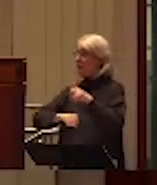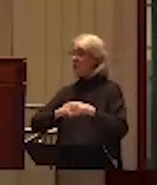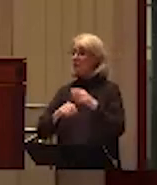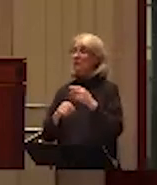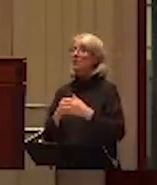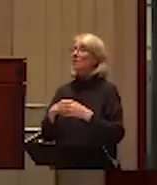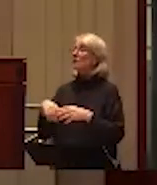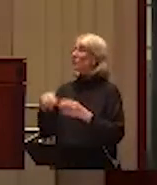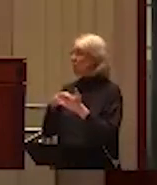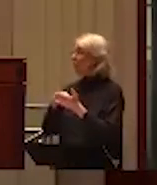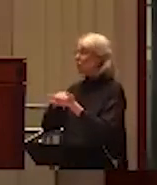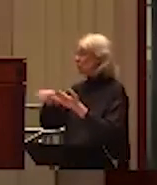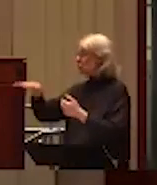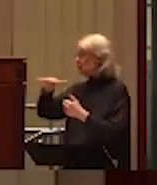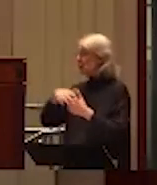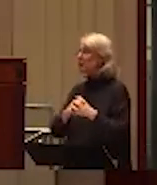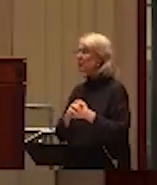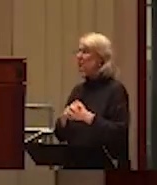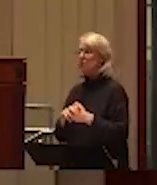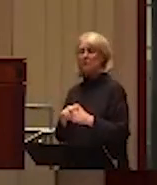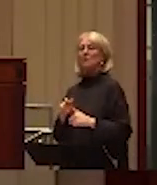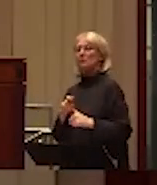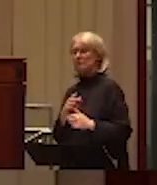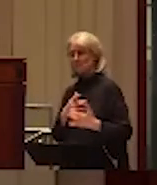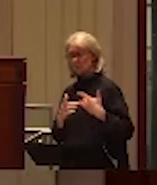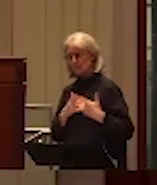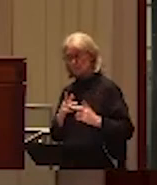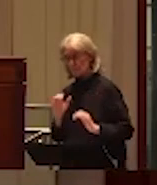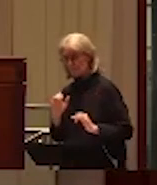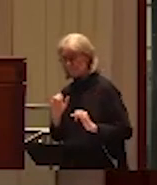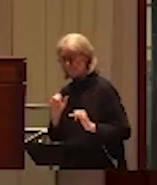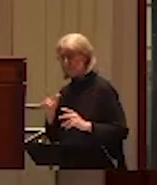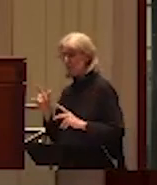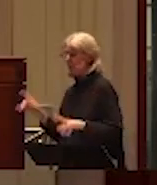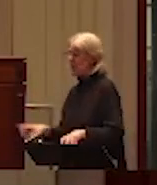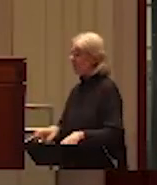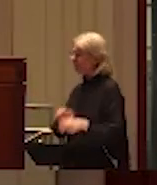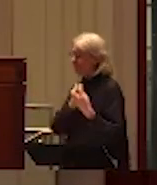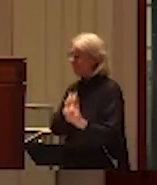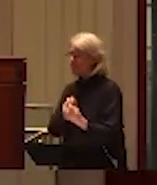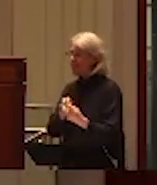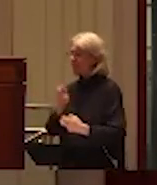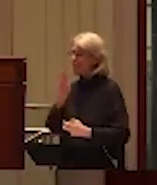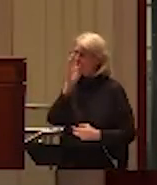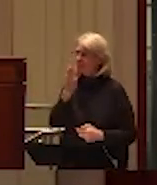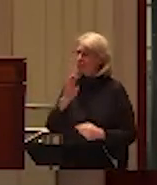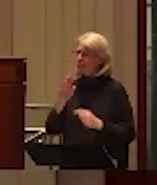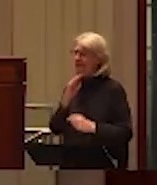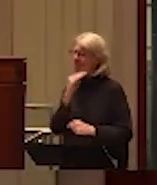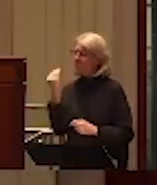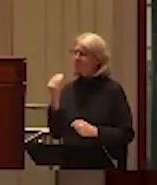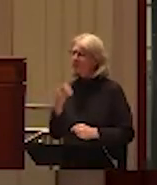medical staff, the nurses were very concerned. And they sat down with him and said in a very, very stern way, you know,